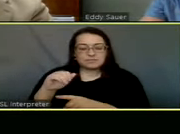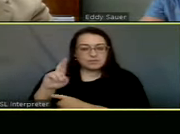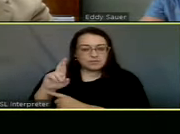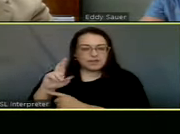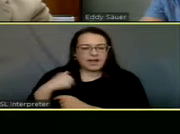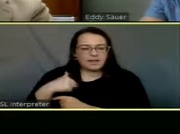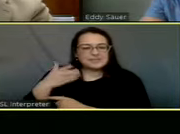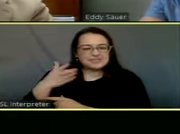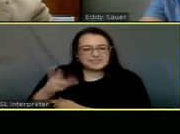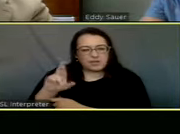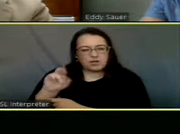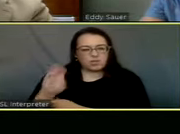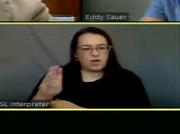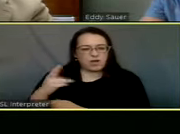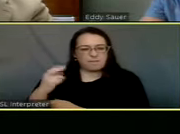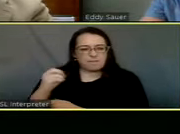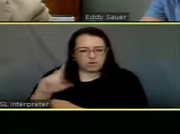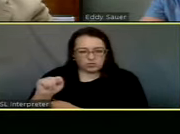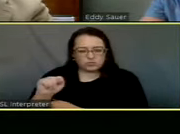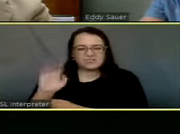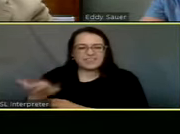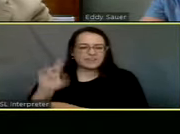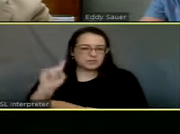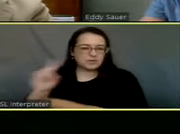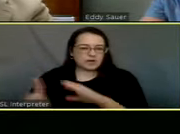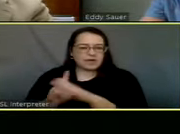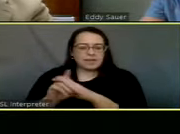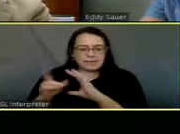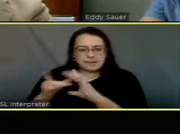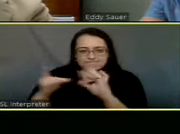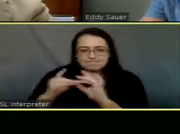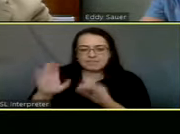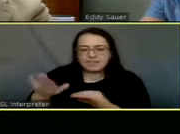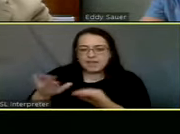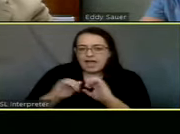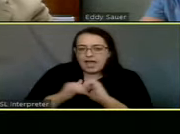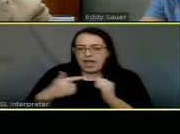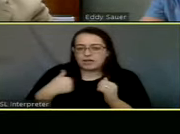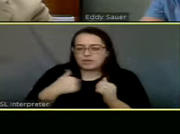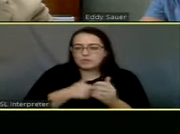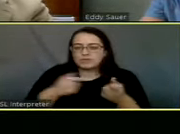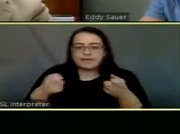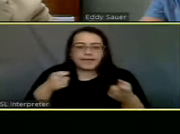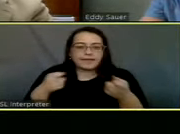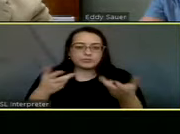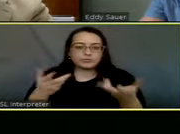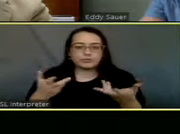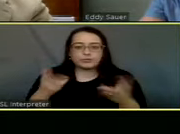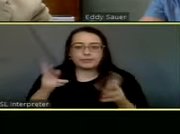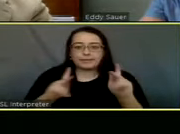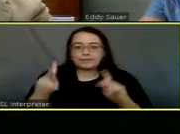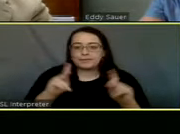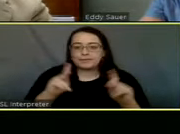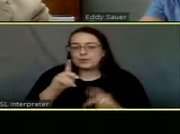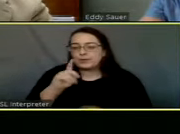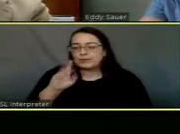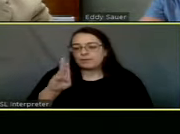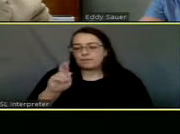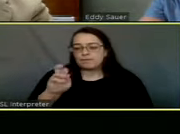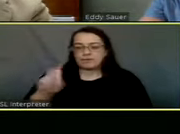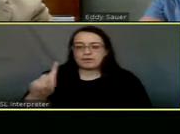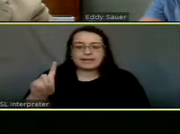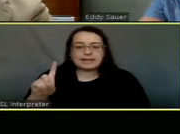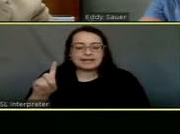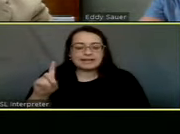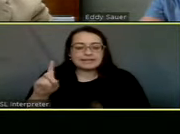was there, um, that it came up about just how do we handle, you know, people who are breeding and making